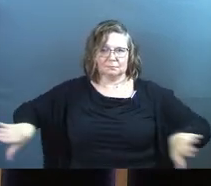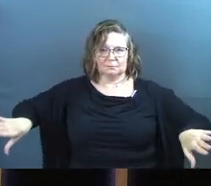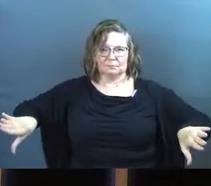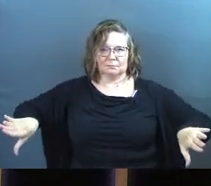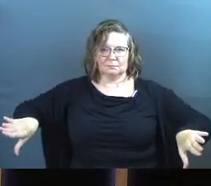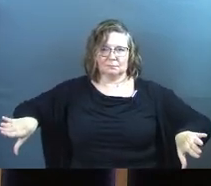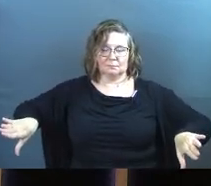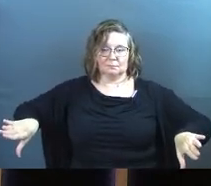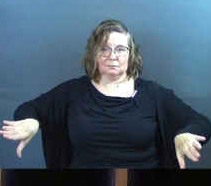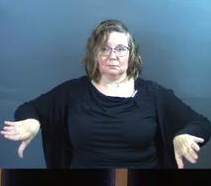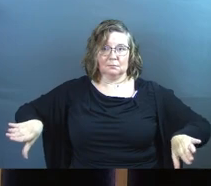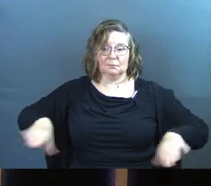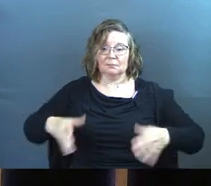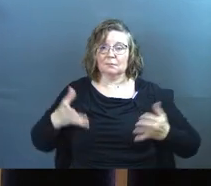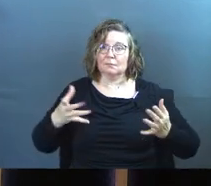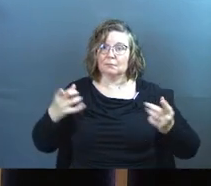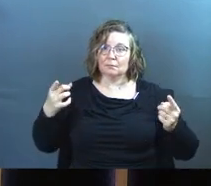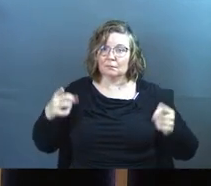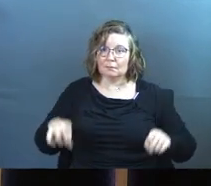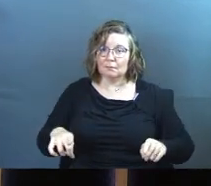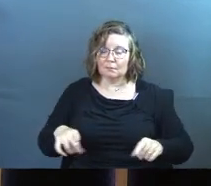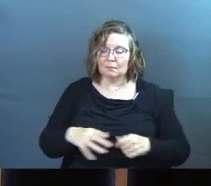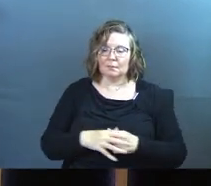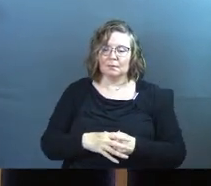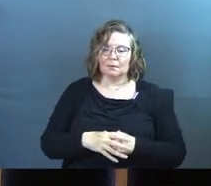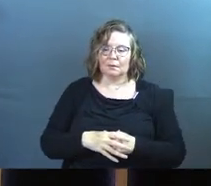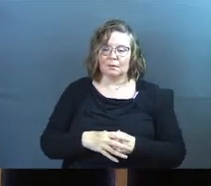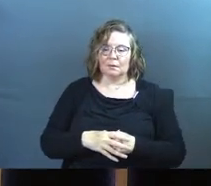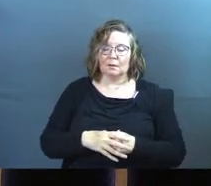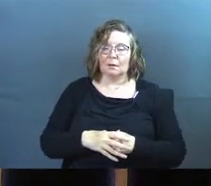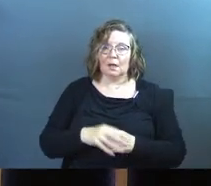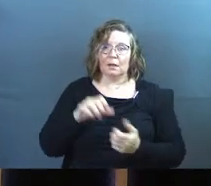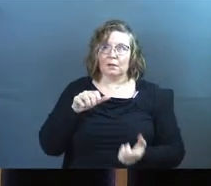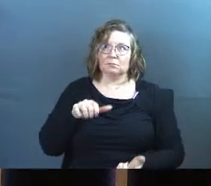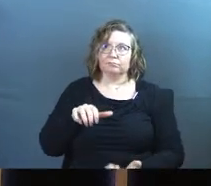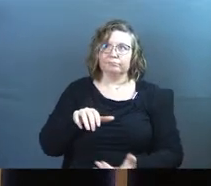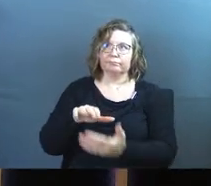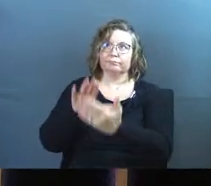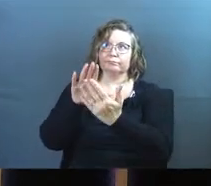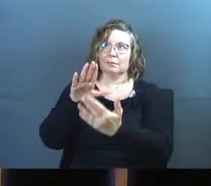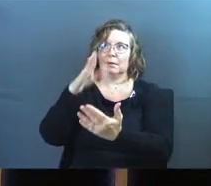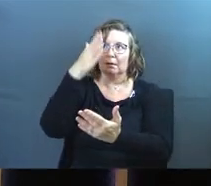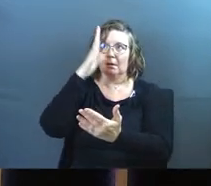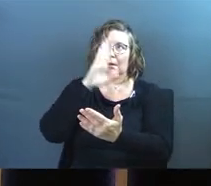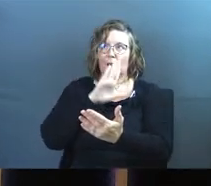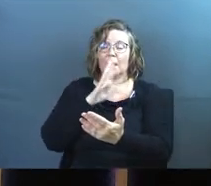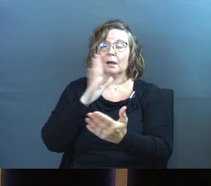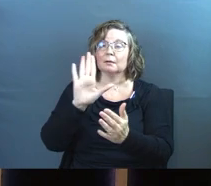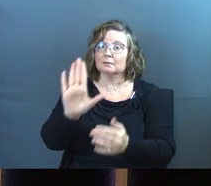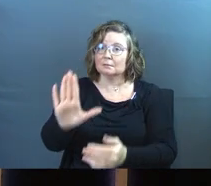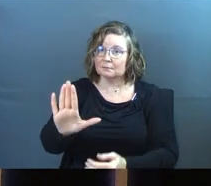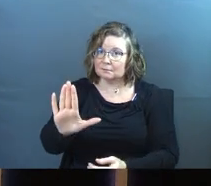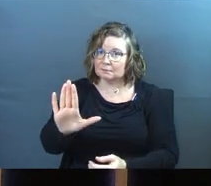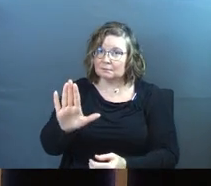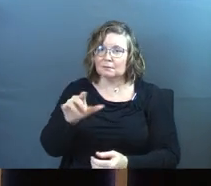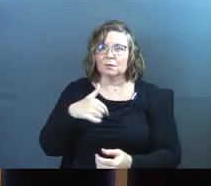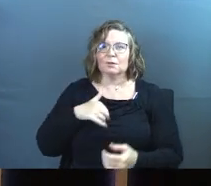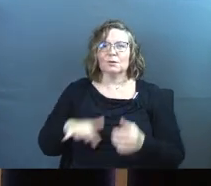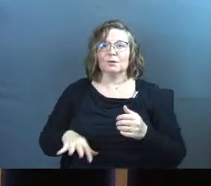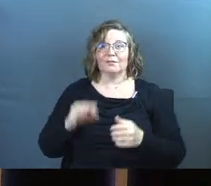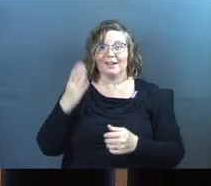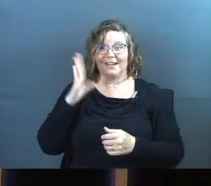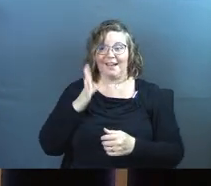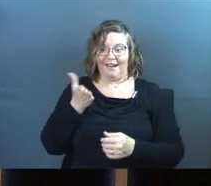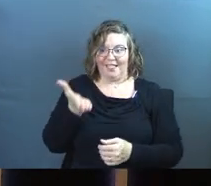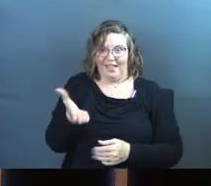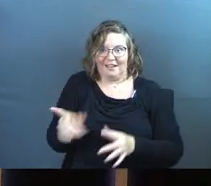But you shut it all down and you lay yourself out there before God. And here's the thing. You find that